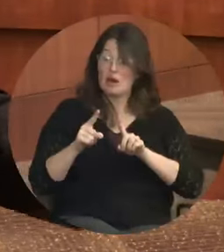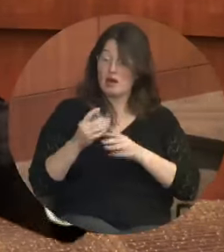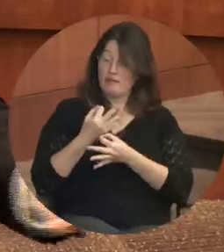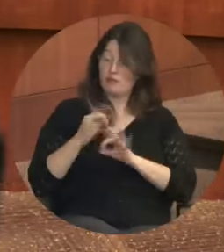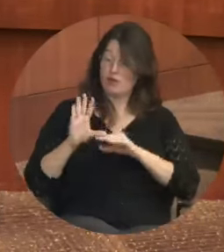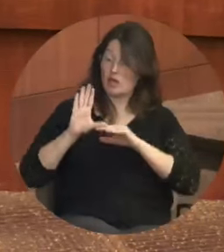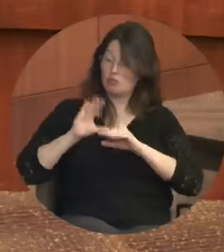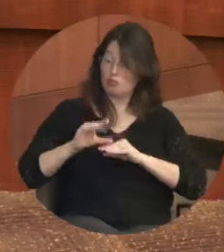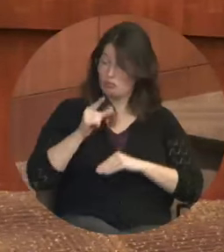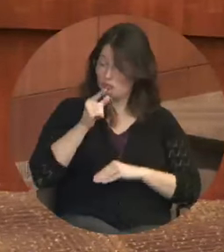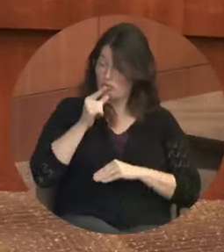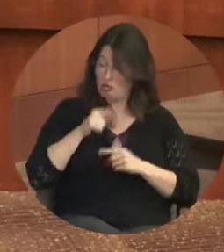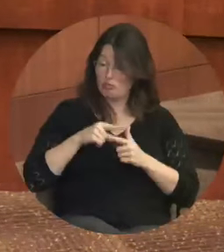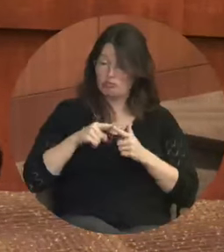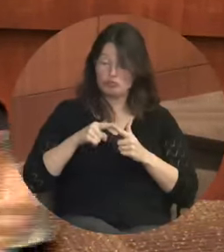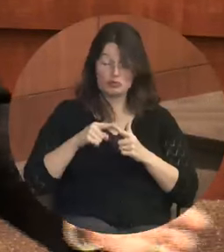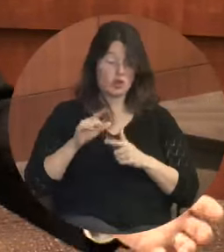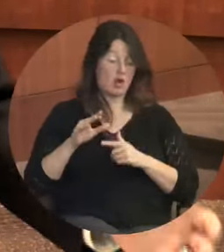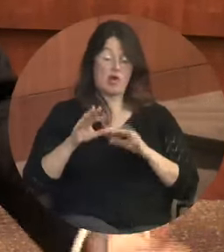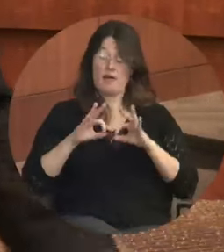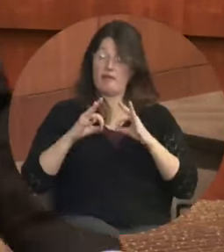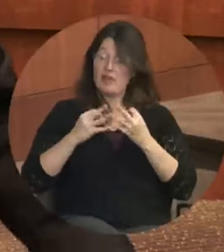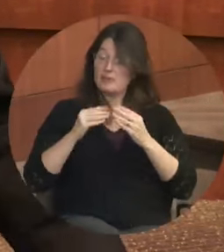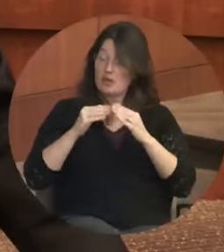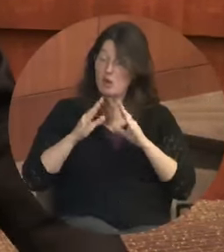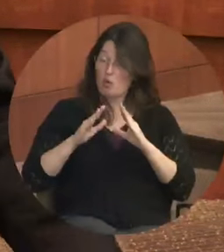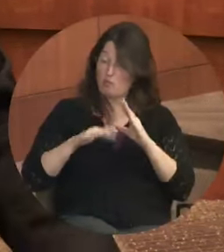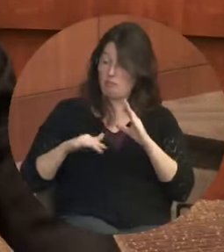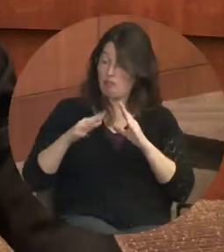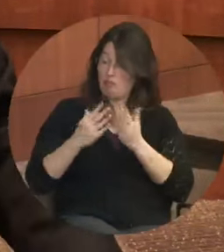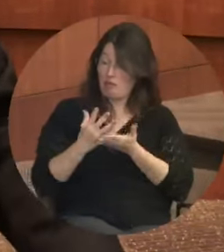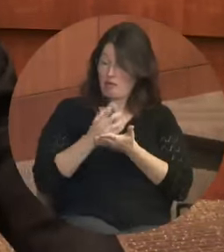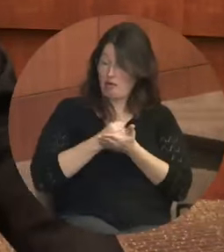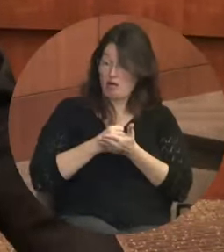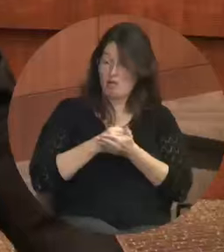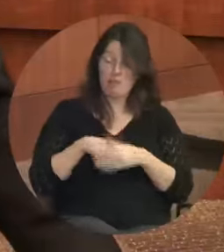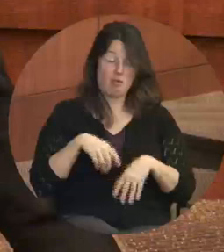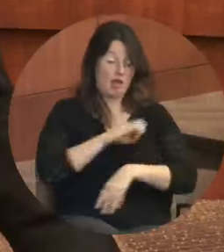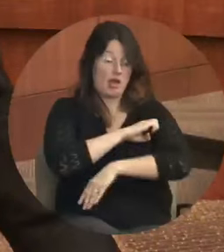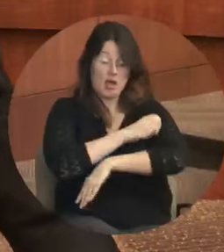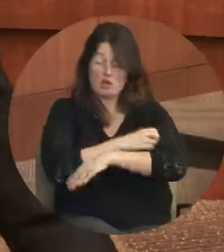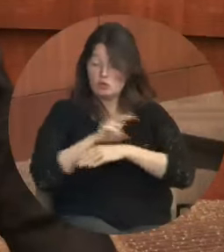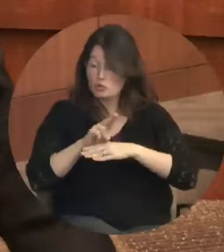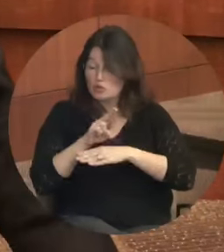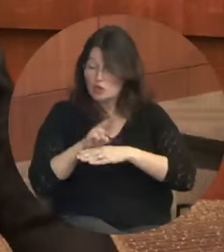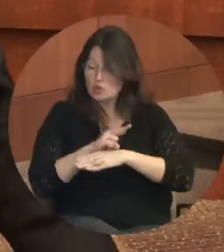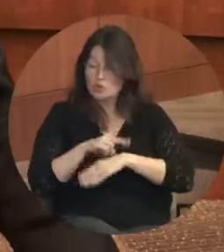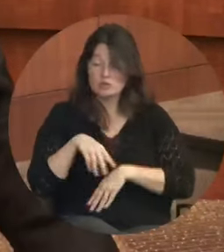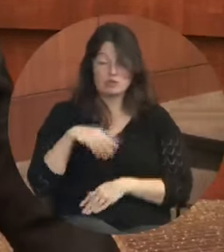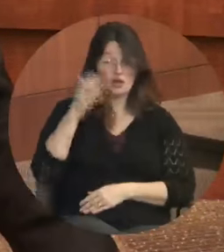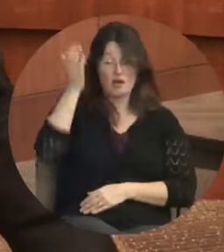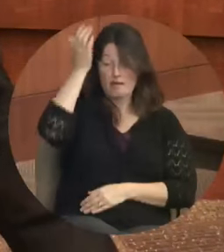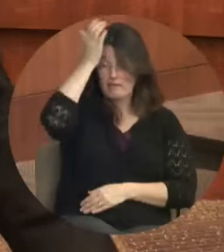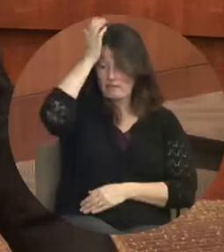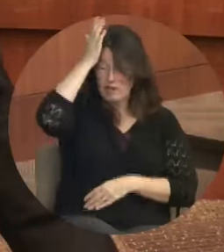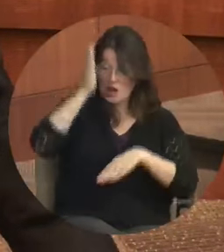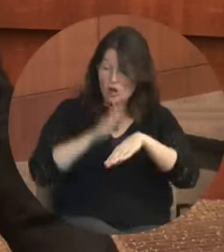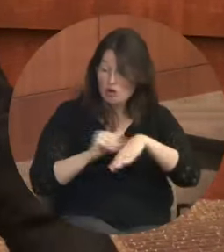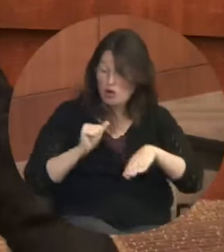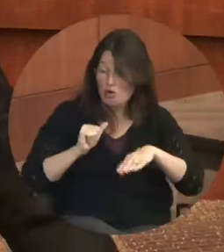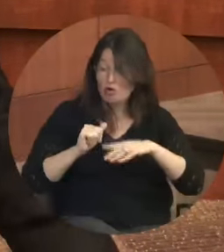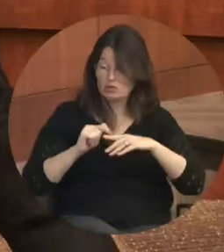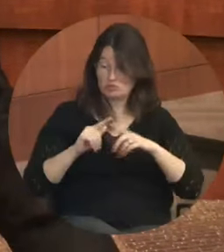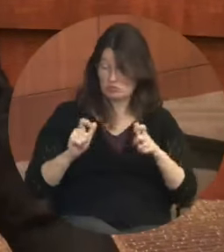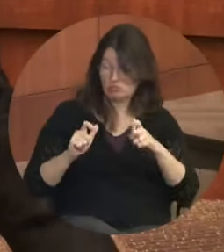maps, household income, fire calls, energy usage maps, among many others. We will